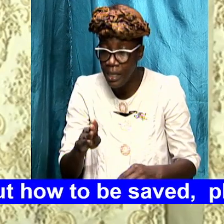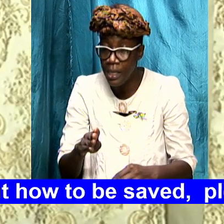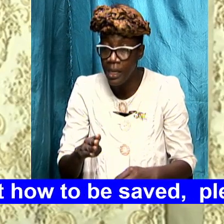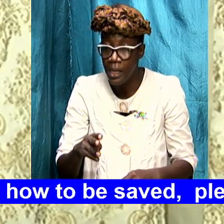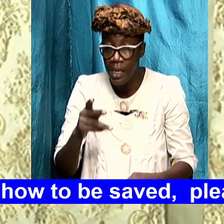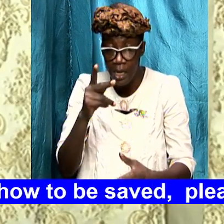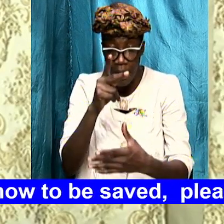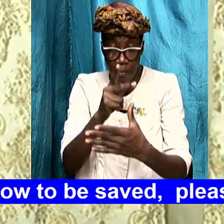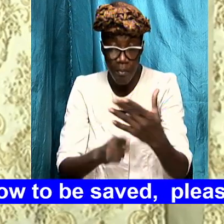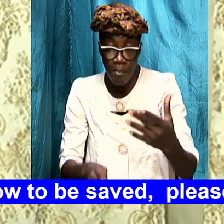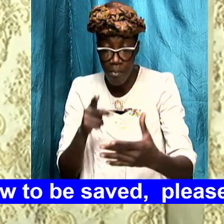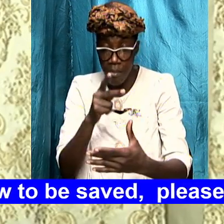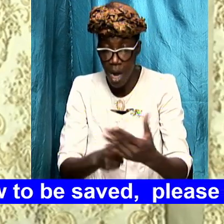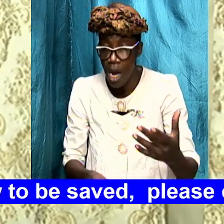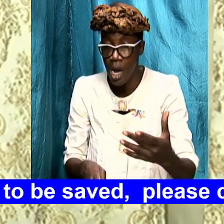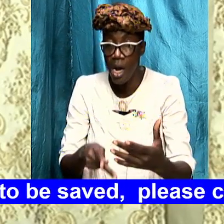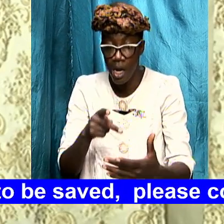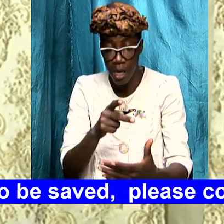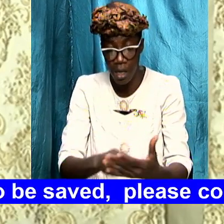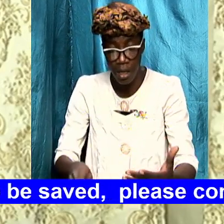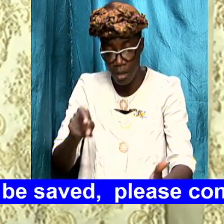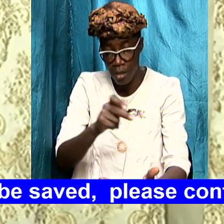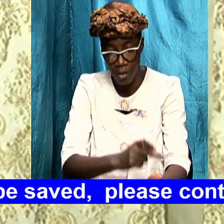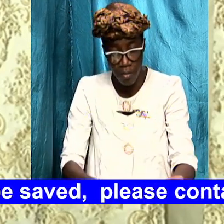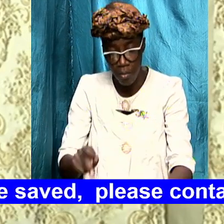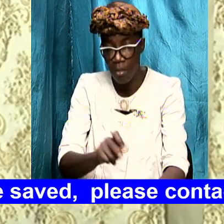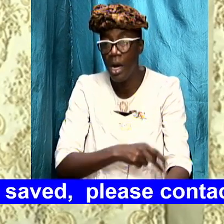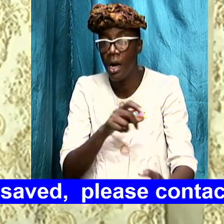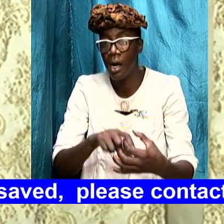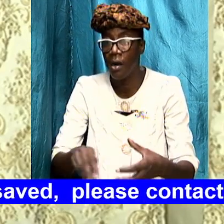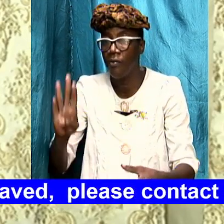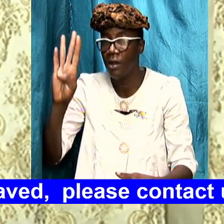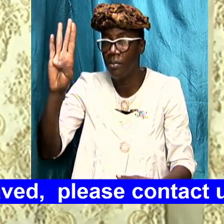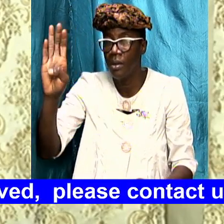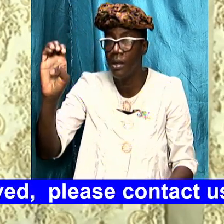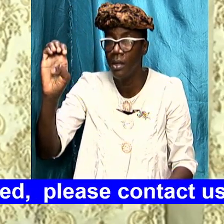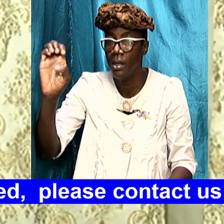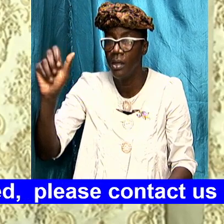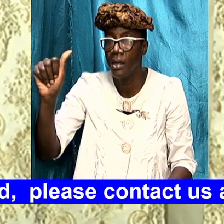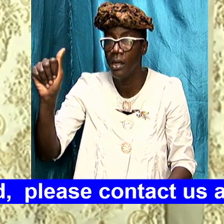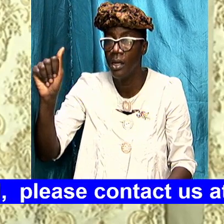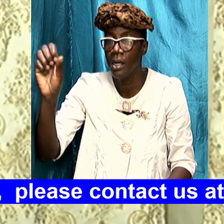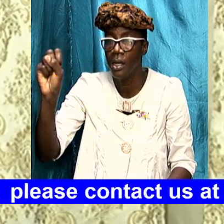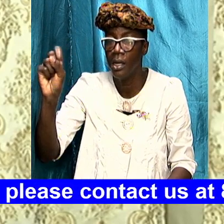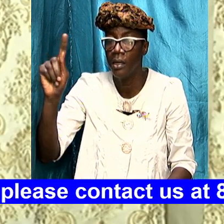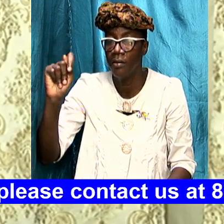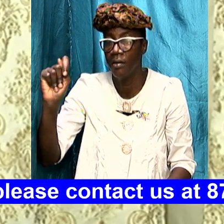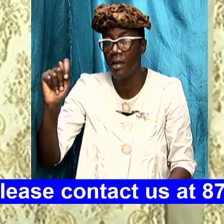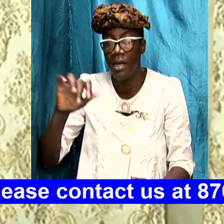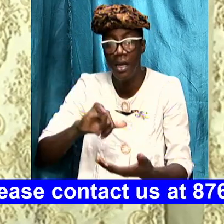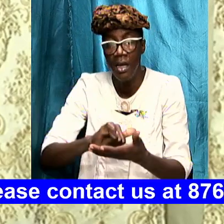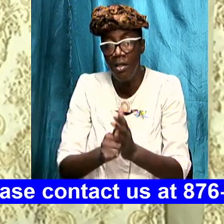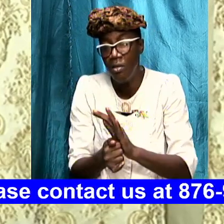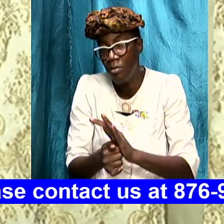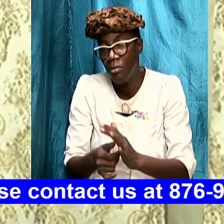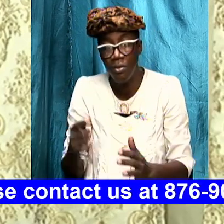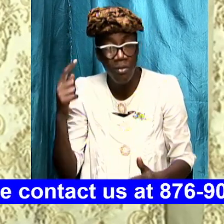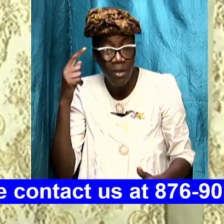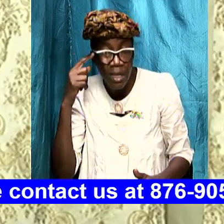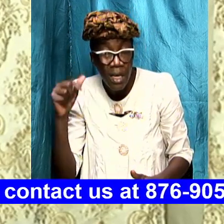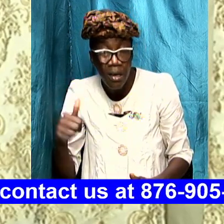so I will go through so that we can have that clear and for those that think otherwise well